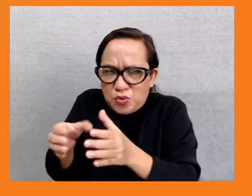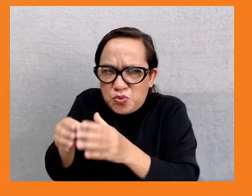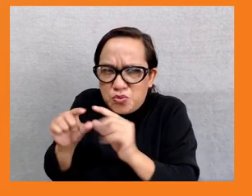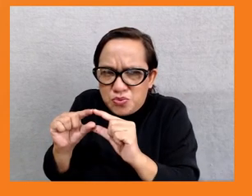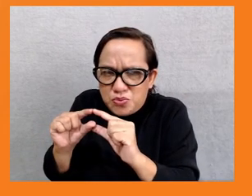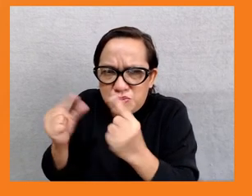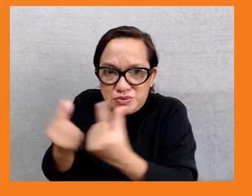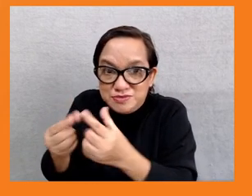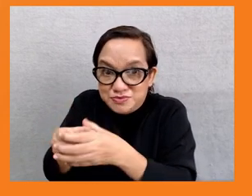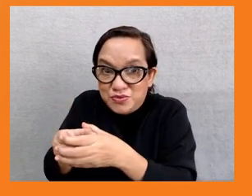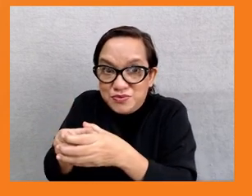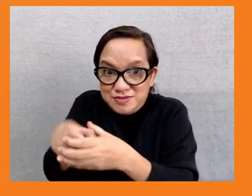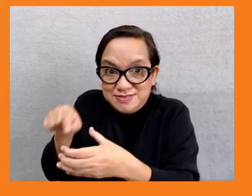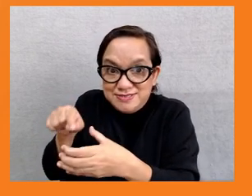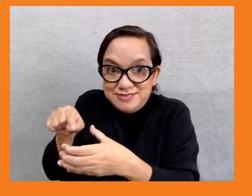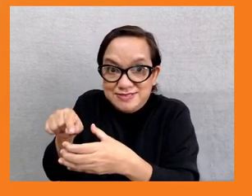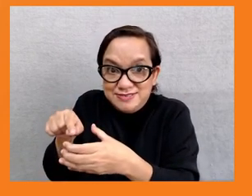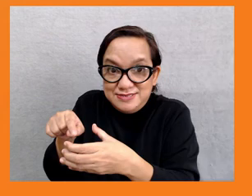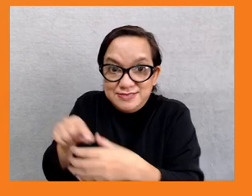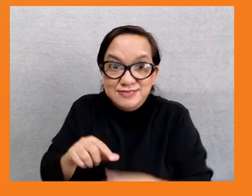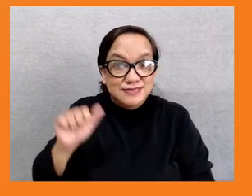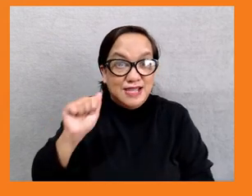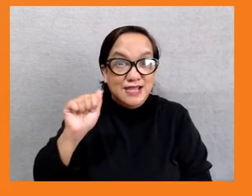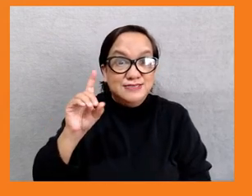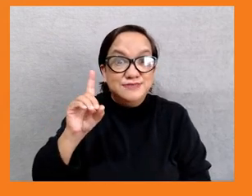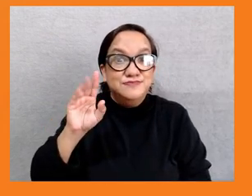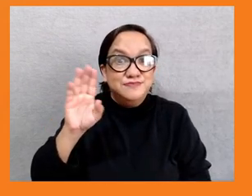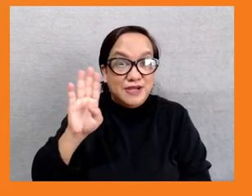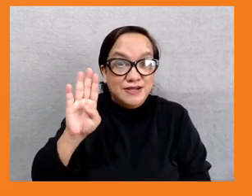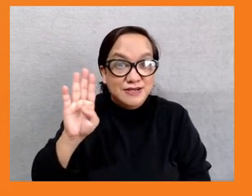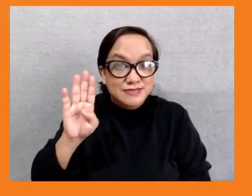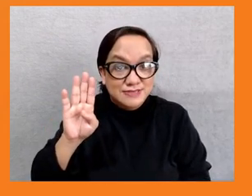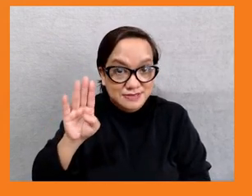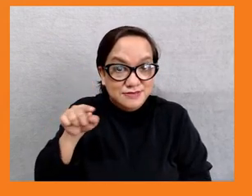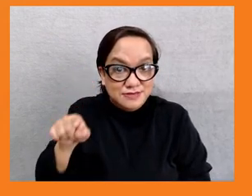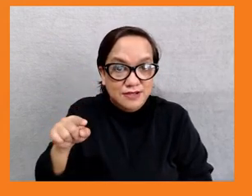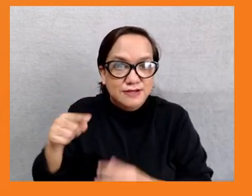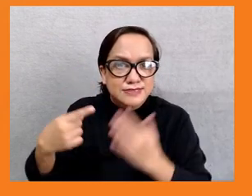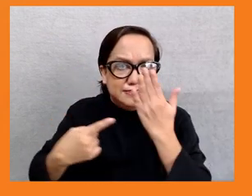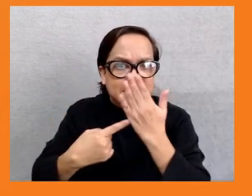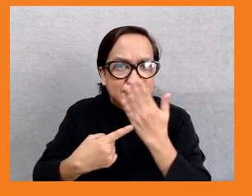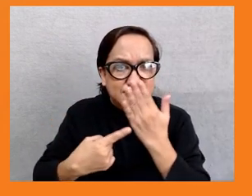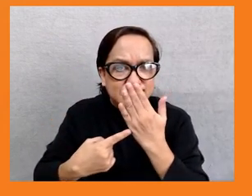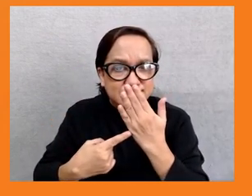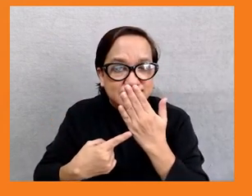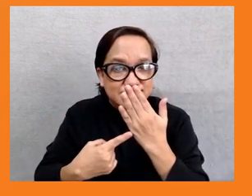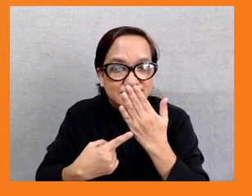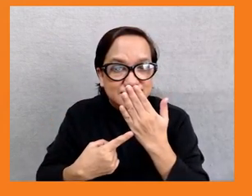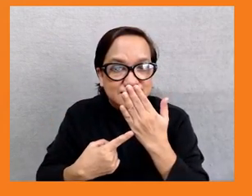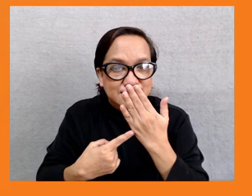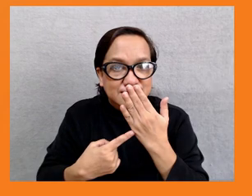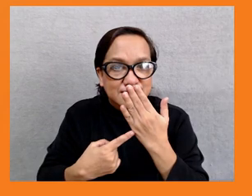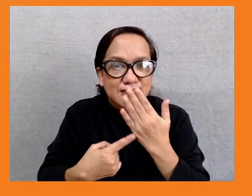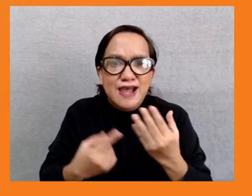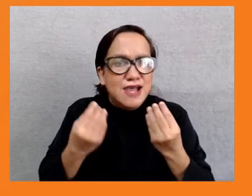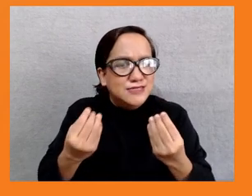ADB, we're incorporating digital technology in all of our different sector and thematic work, and within each